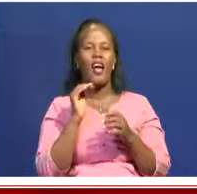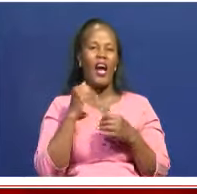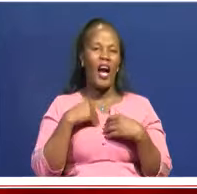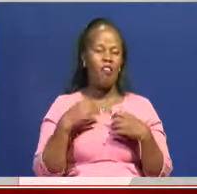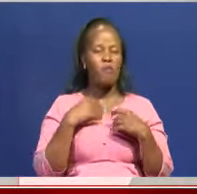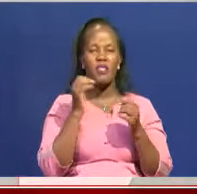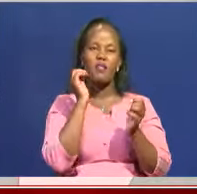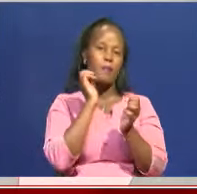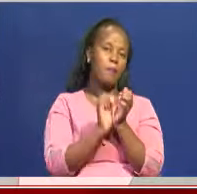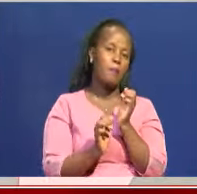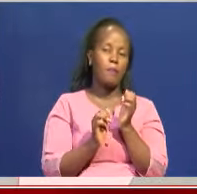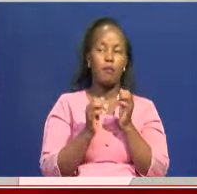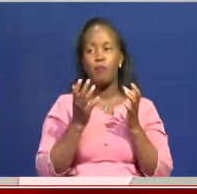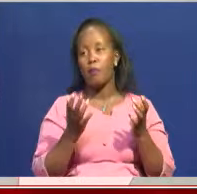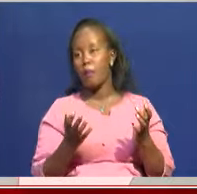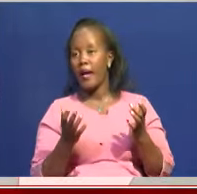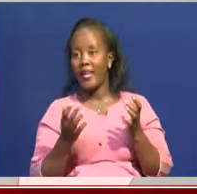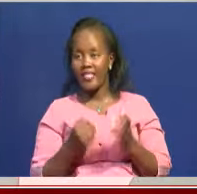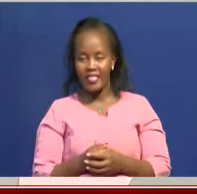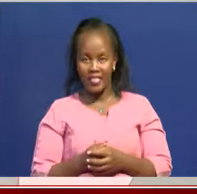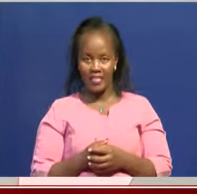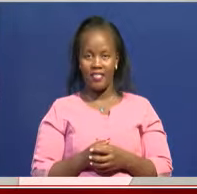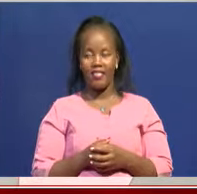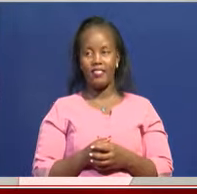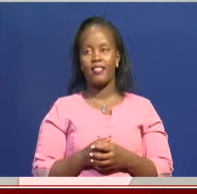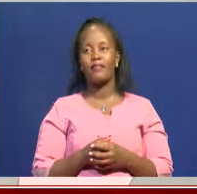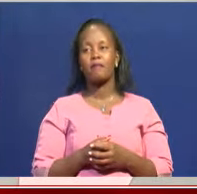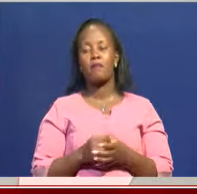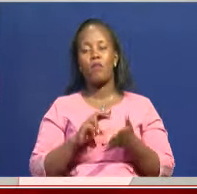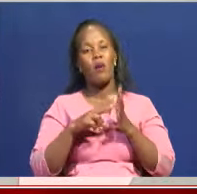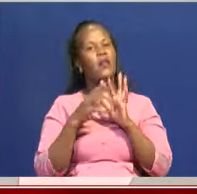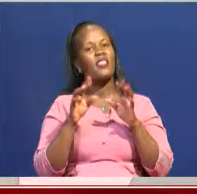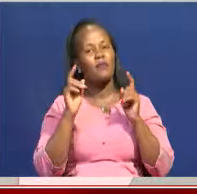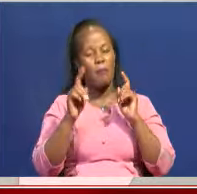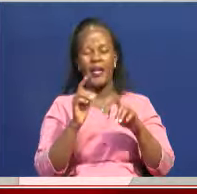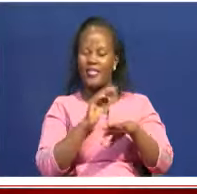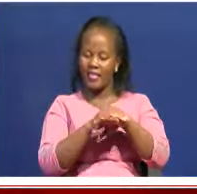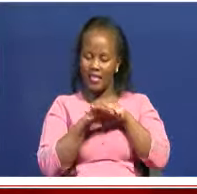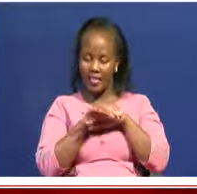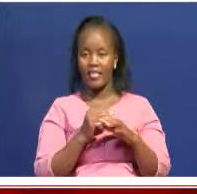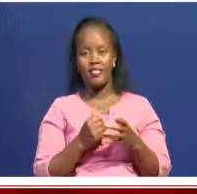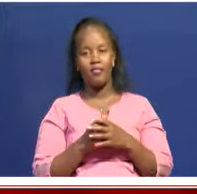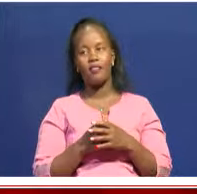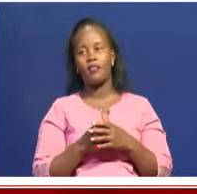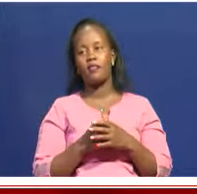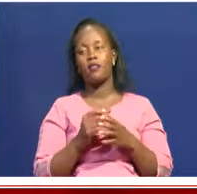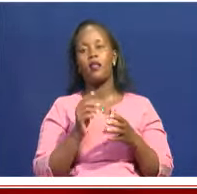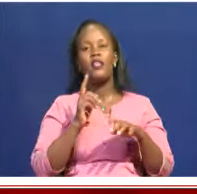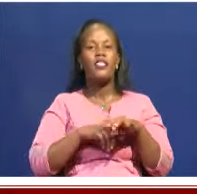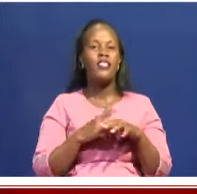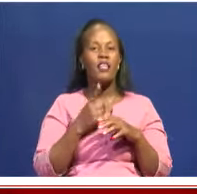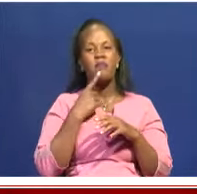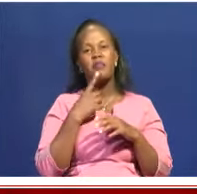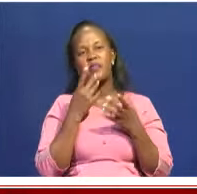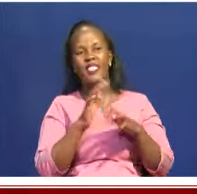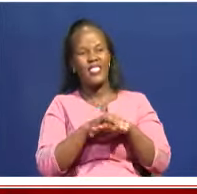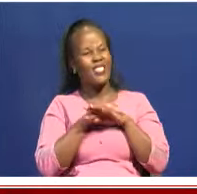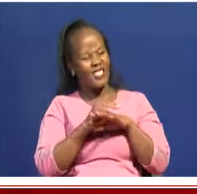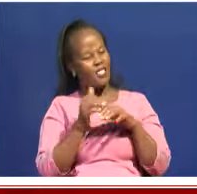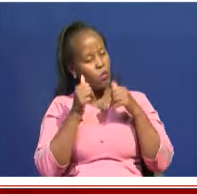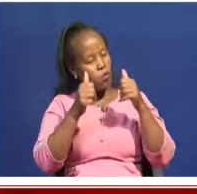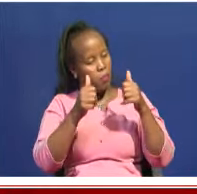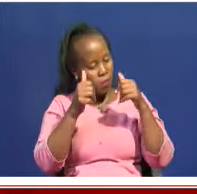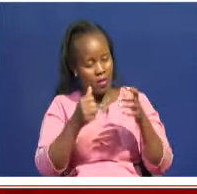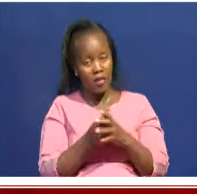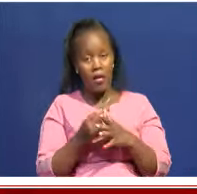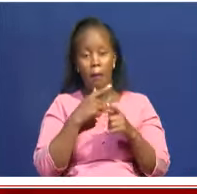You used to call it Monto. Yeah, you're supposed to speak English. So you find English being cool when you speak English or it's fancy. But when